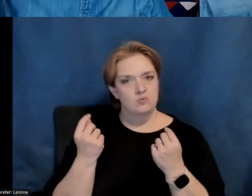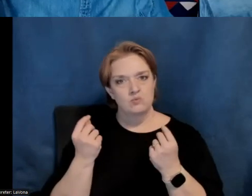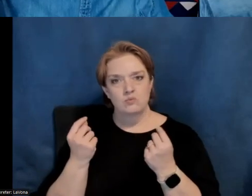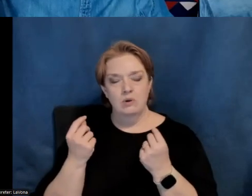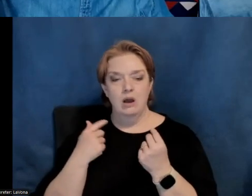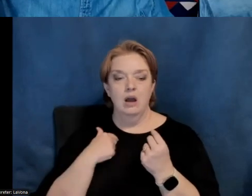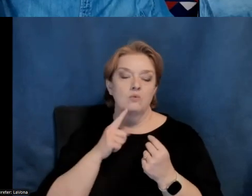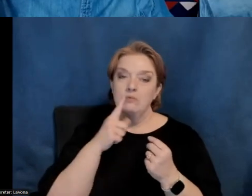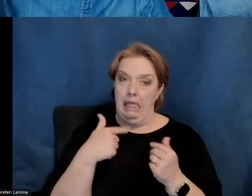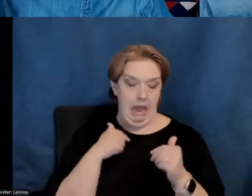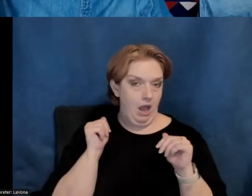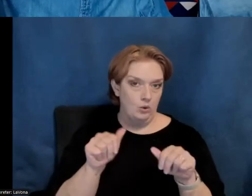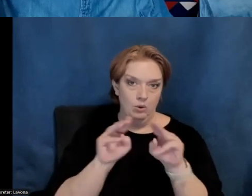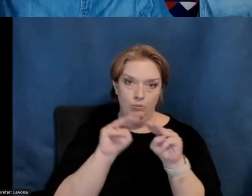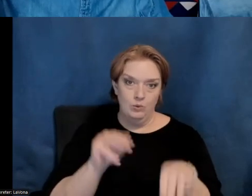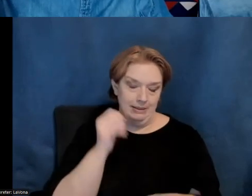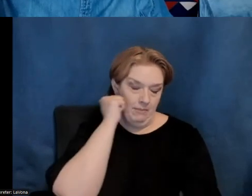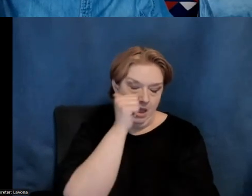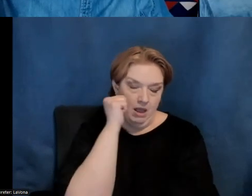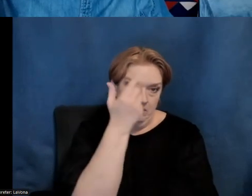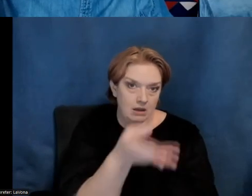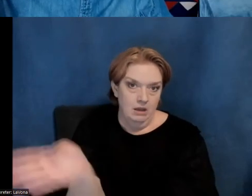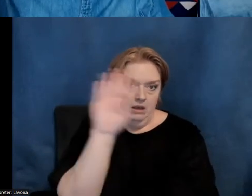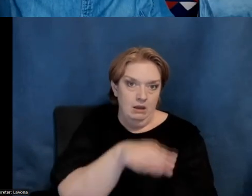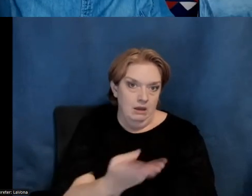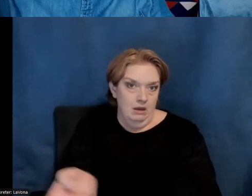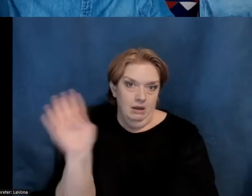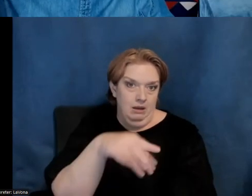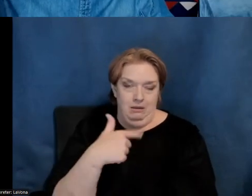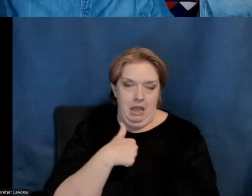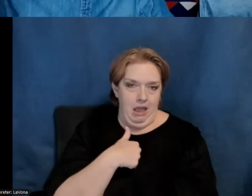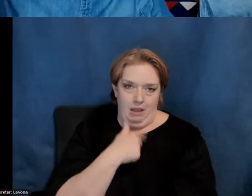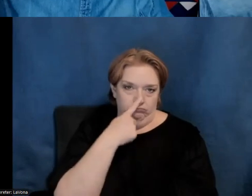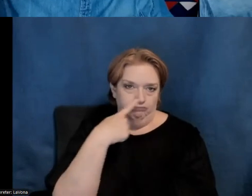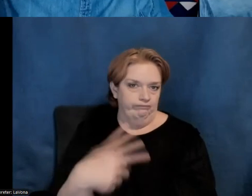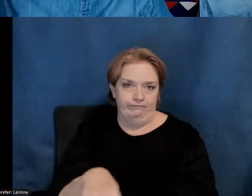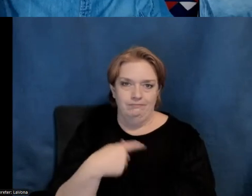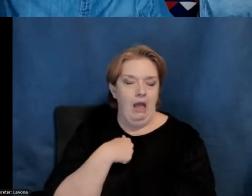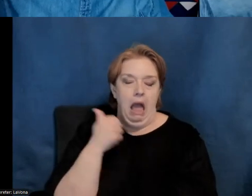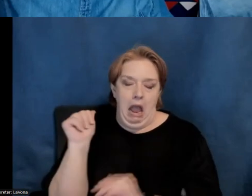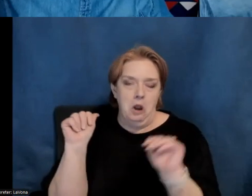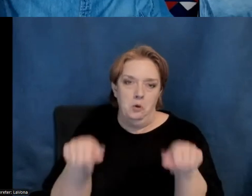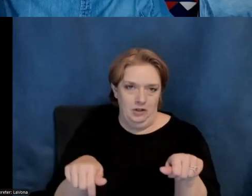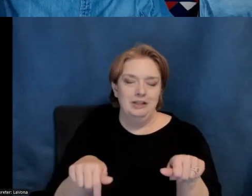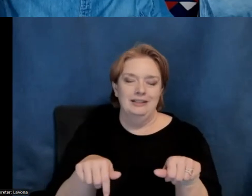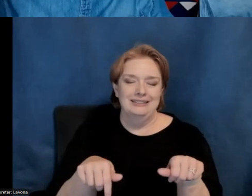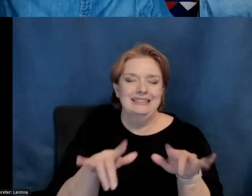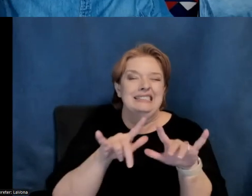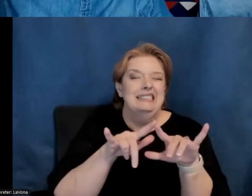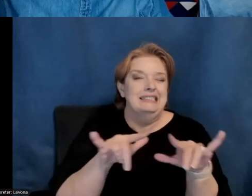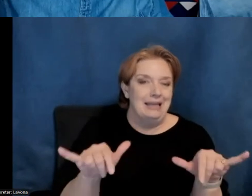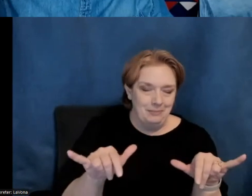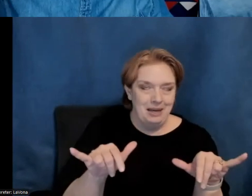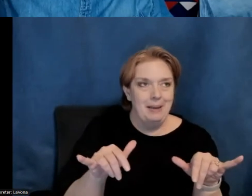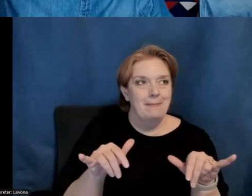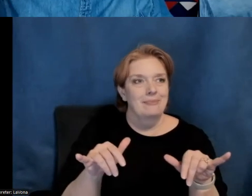probably every day, all day, like eight hours a day, but I also find